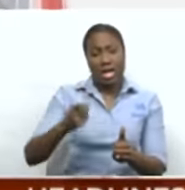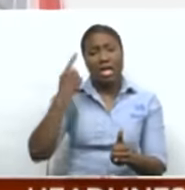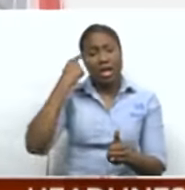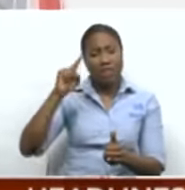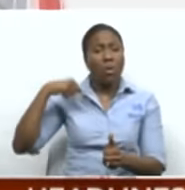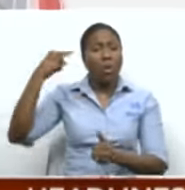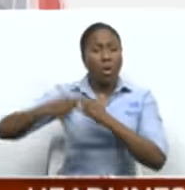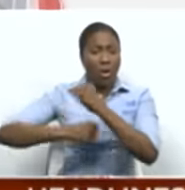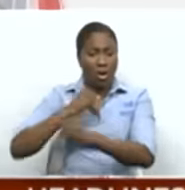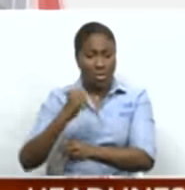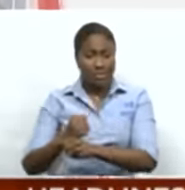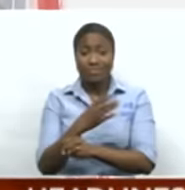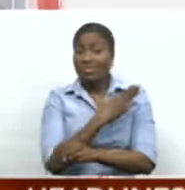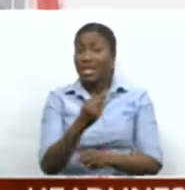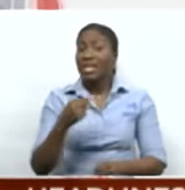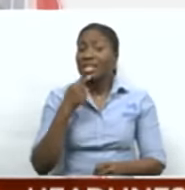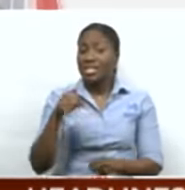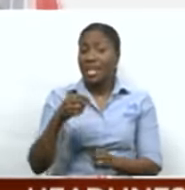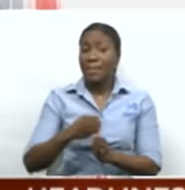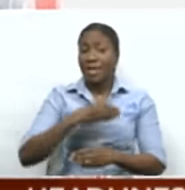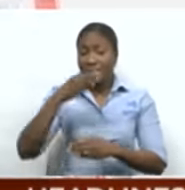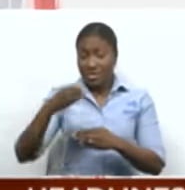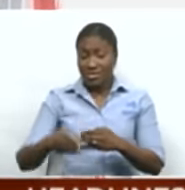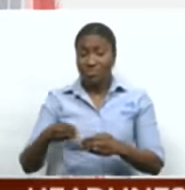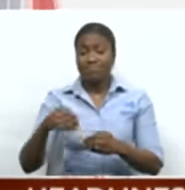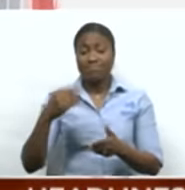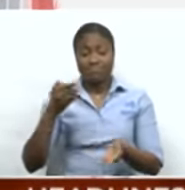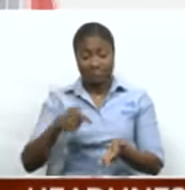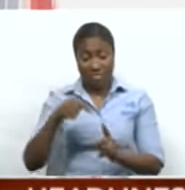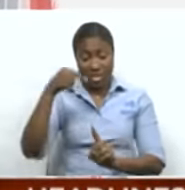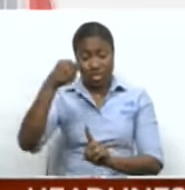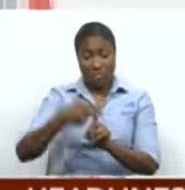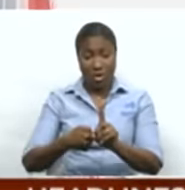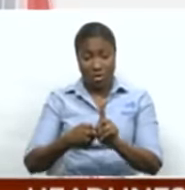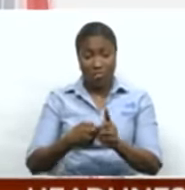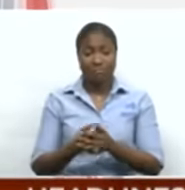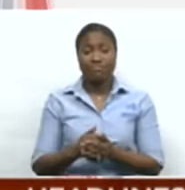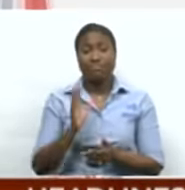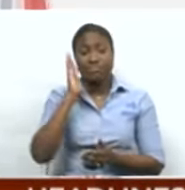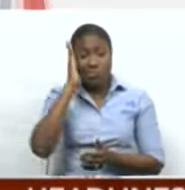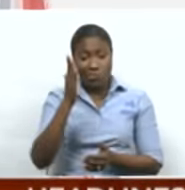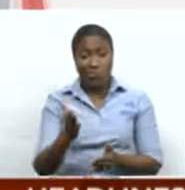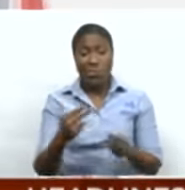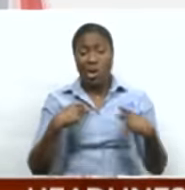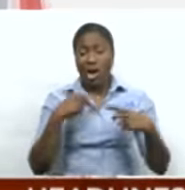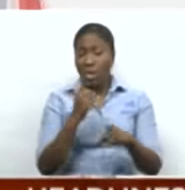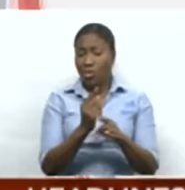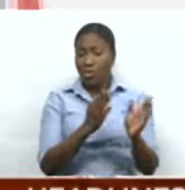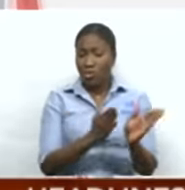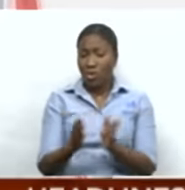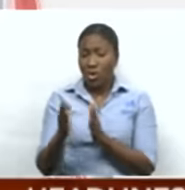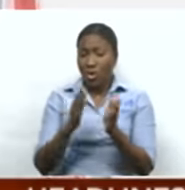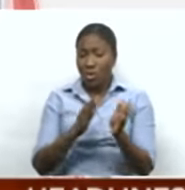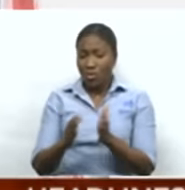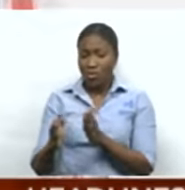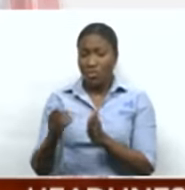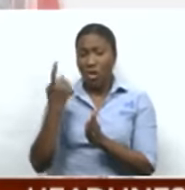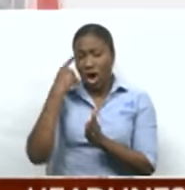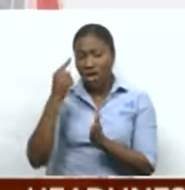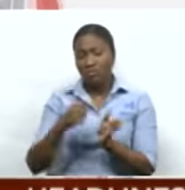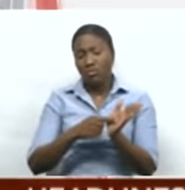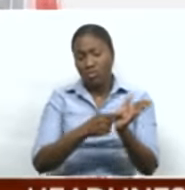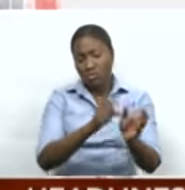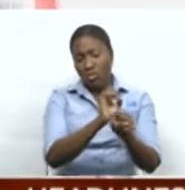Ravindra Nanga told CNC3 News that he anticipates by the end of the month they will have those details to take to the union